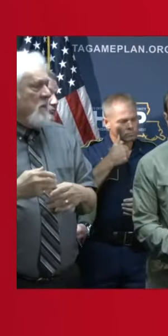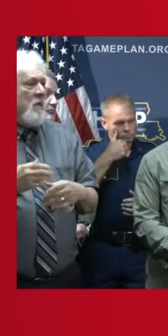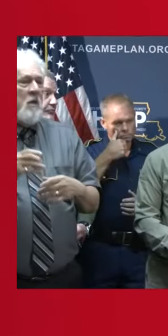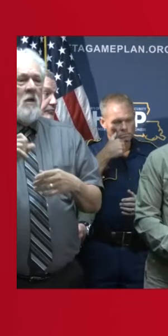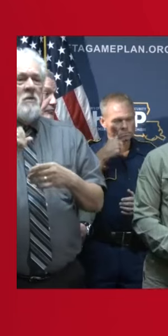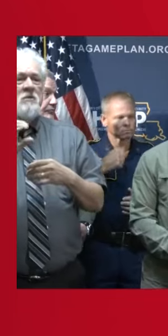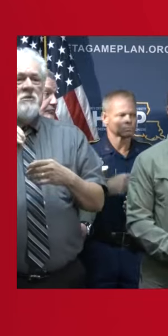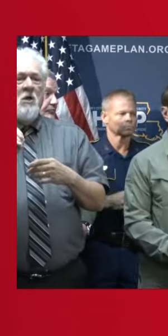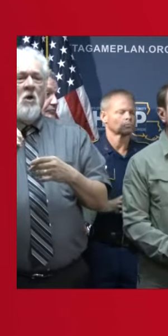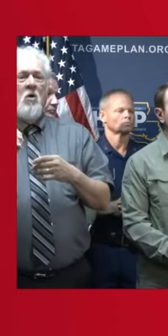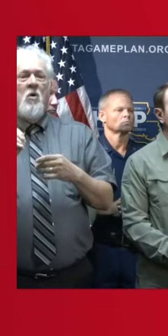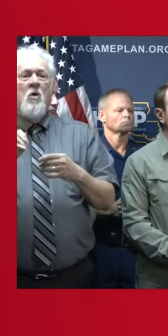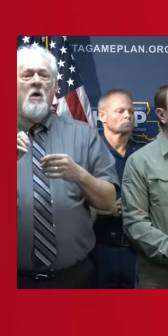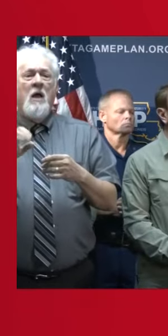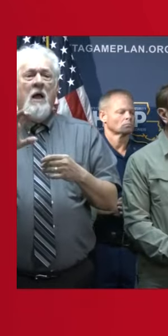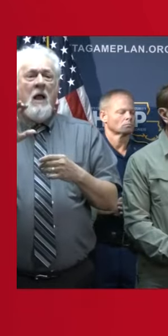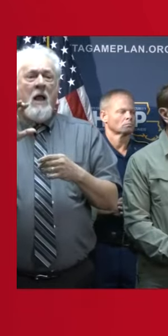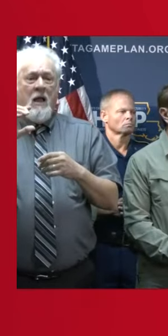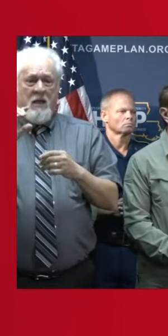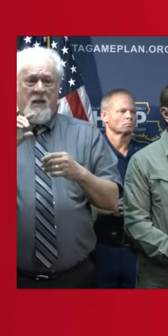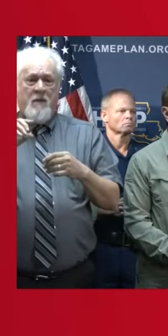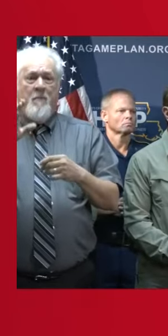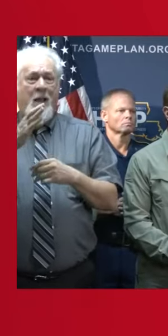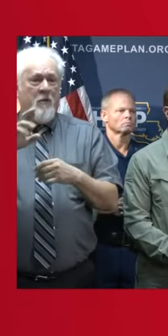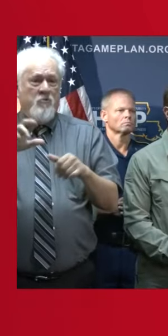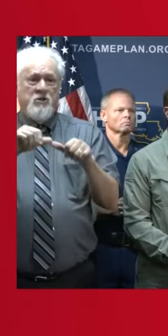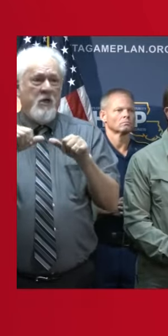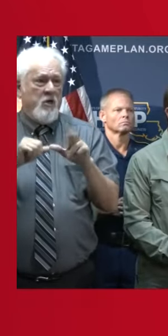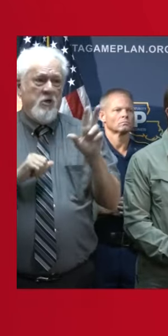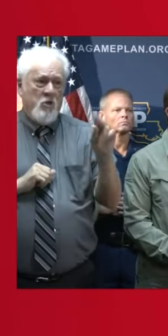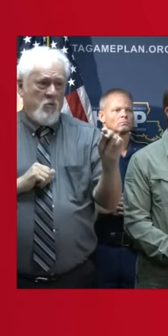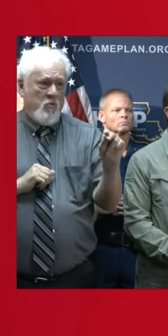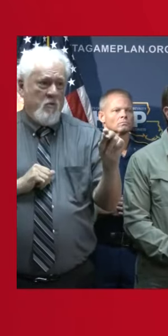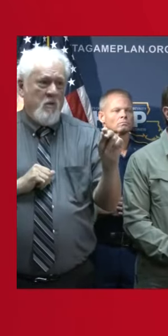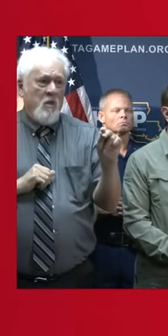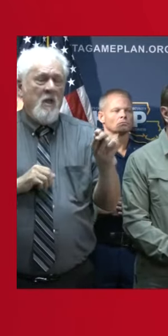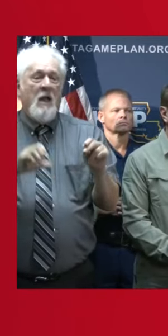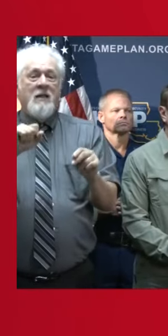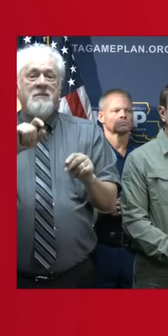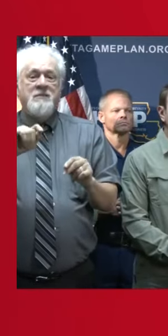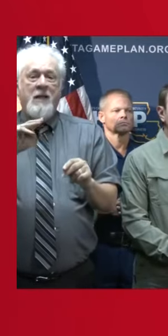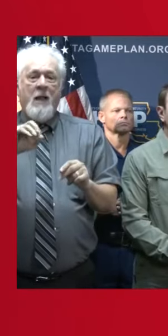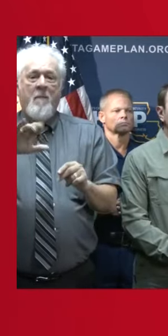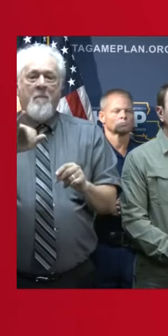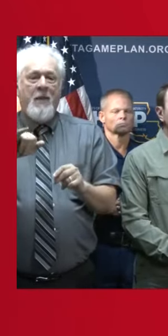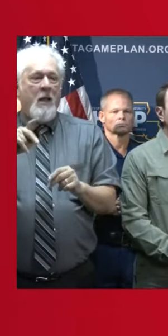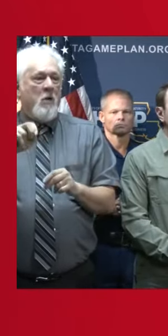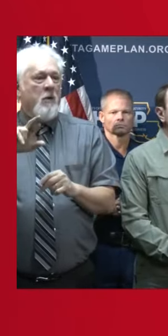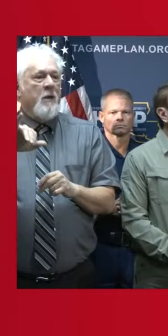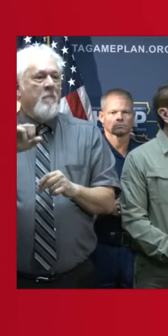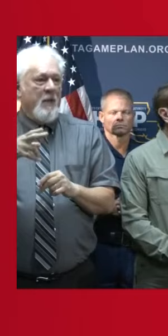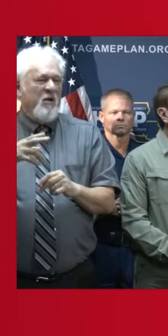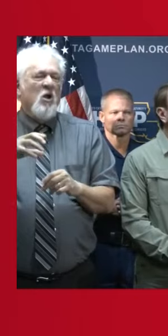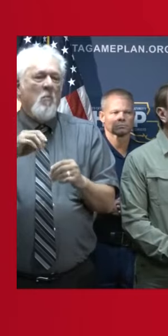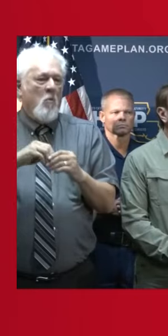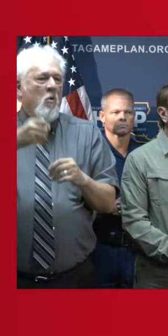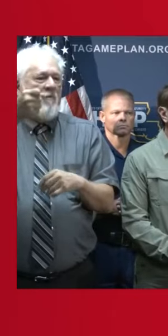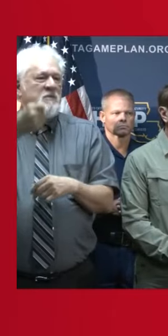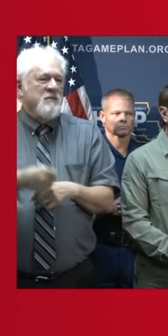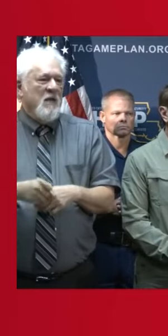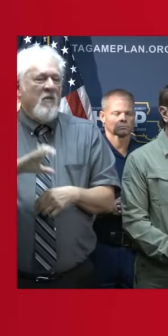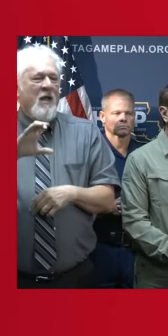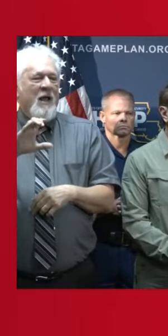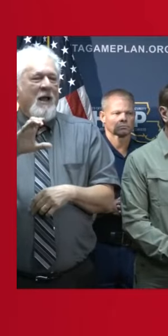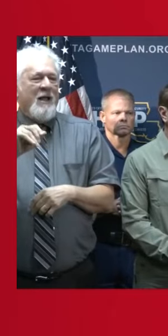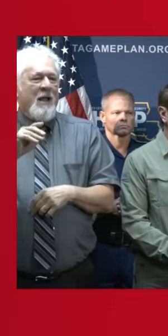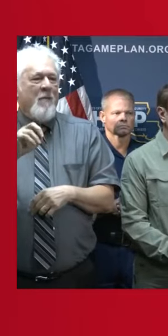So if you are referring to the capital region, the answer is no. There is St. Mary Parish and more of the coastal parishes, Cameron